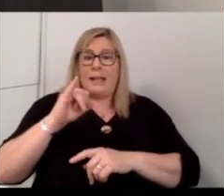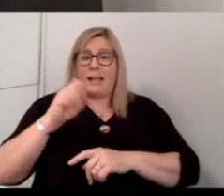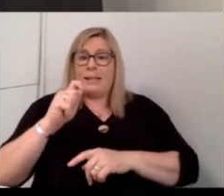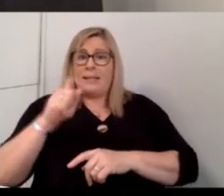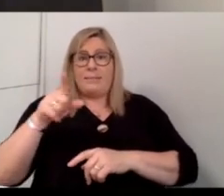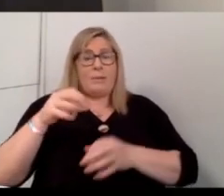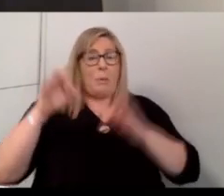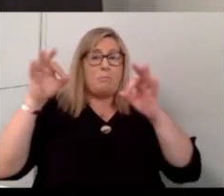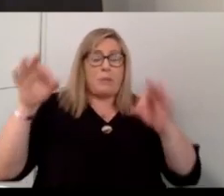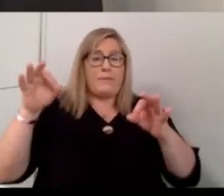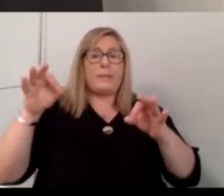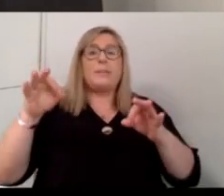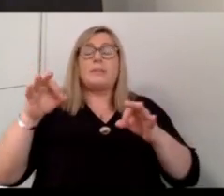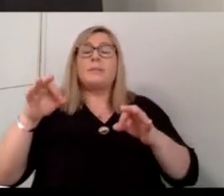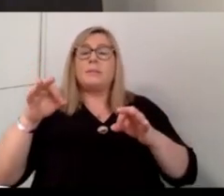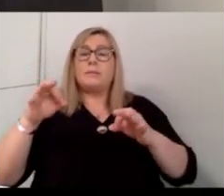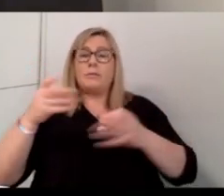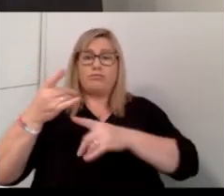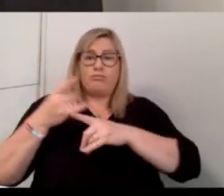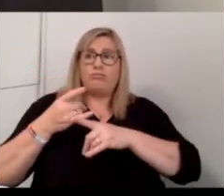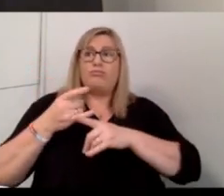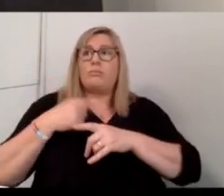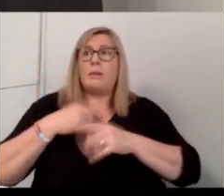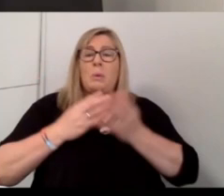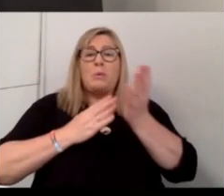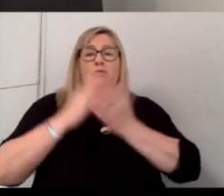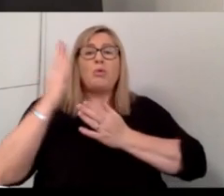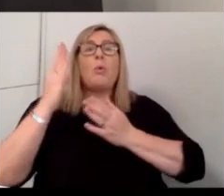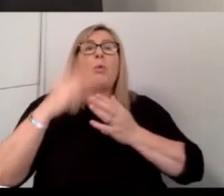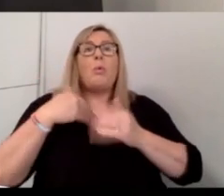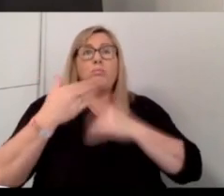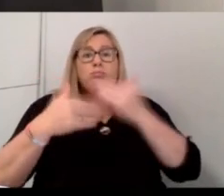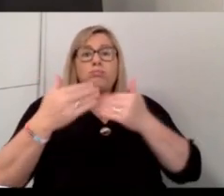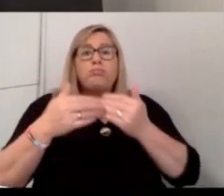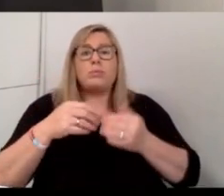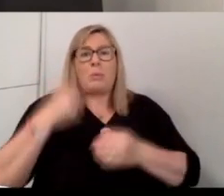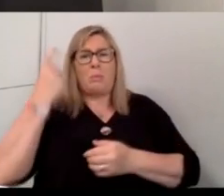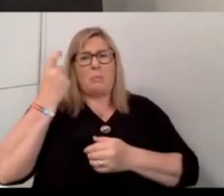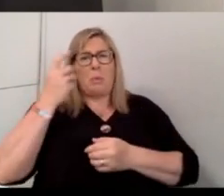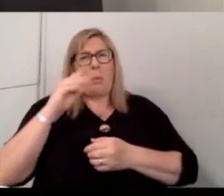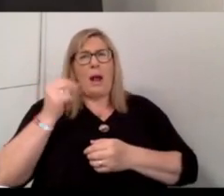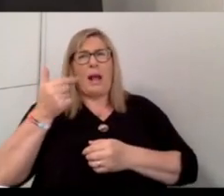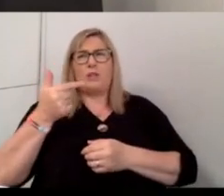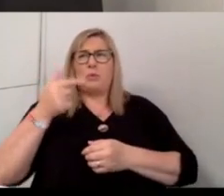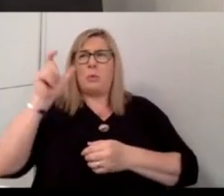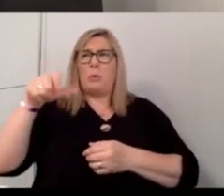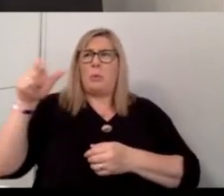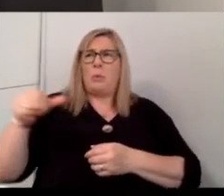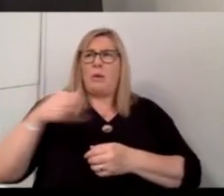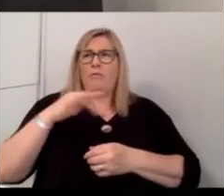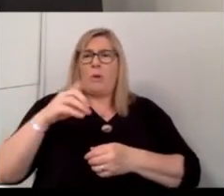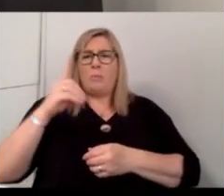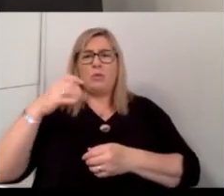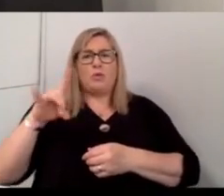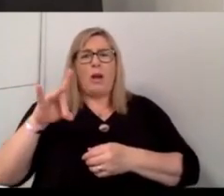As we grew, we often get asked, why did two lads from Dundalk then bring a business across the